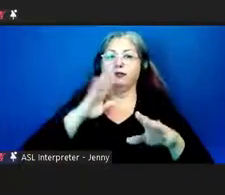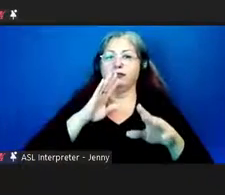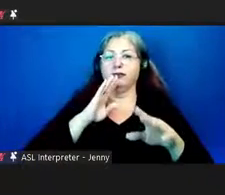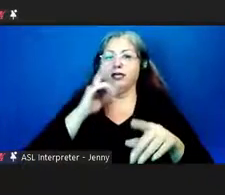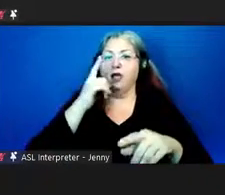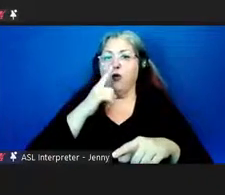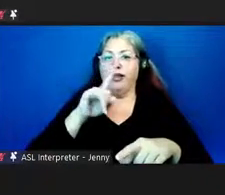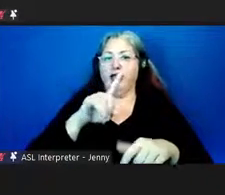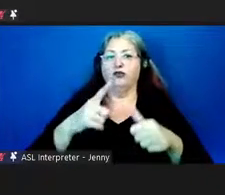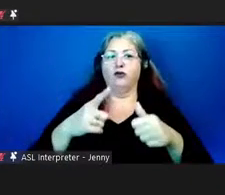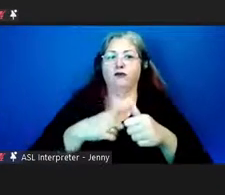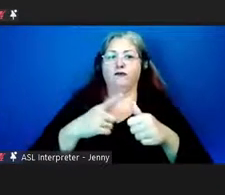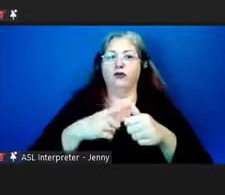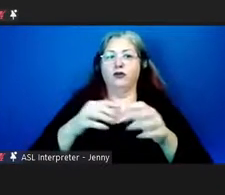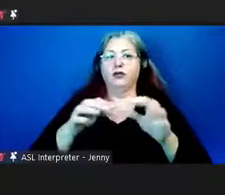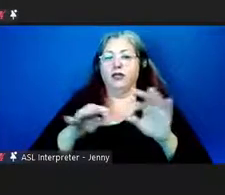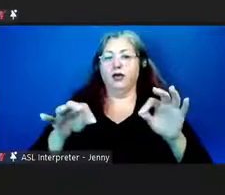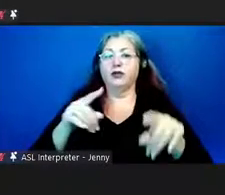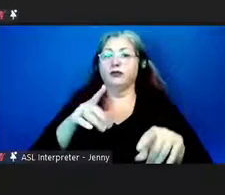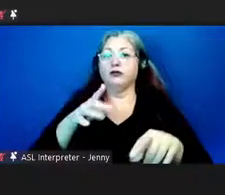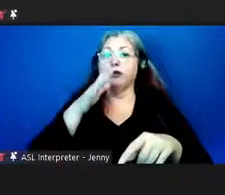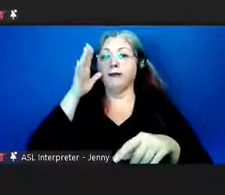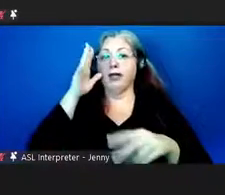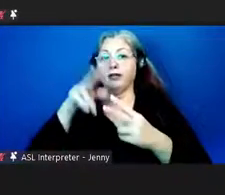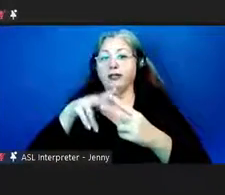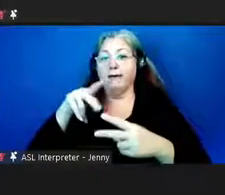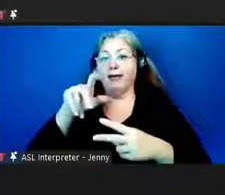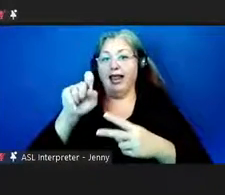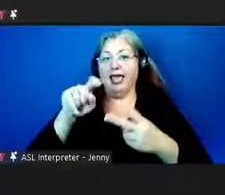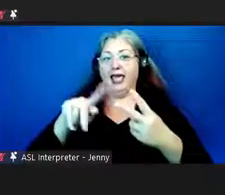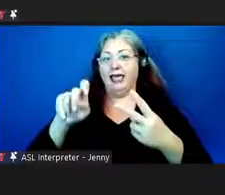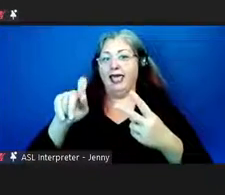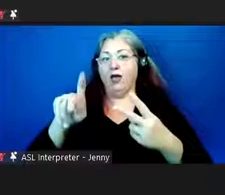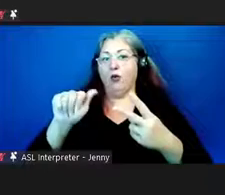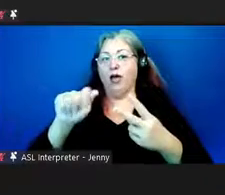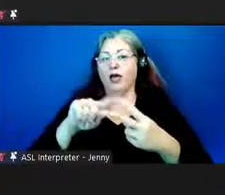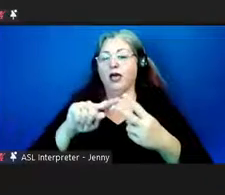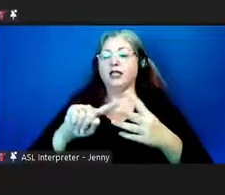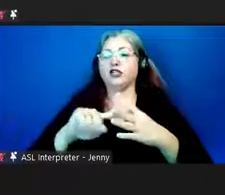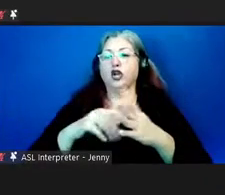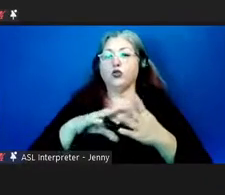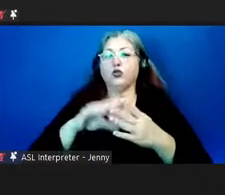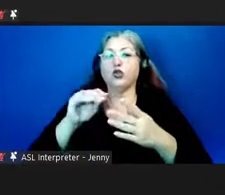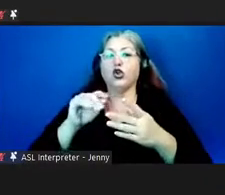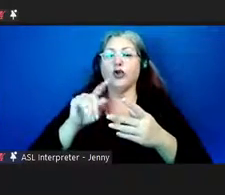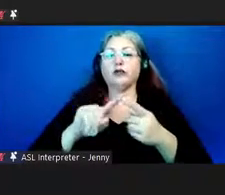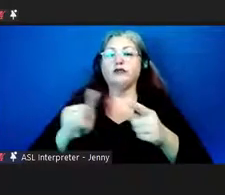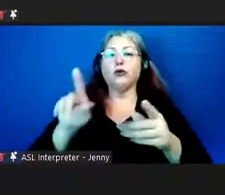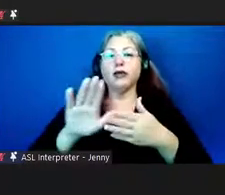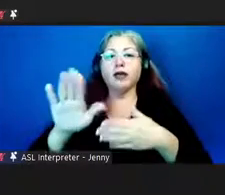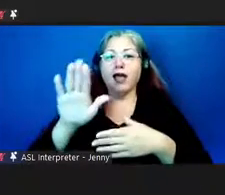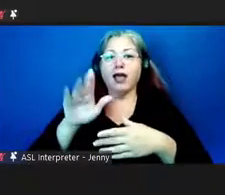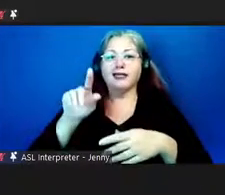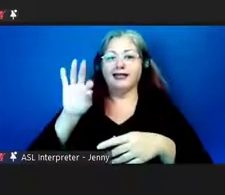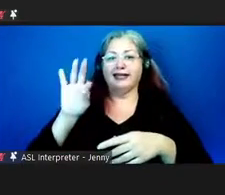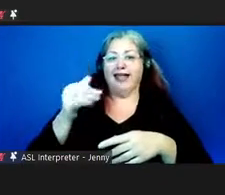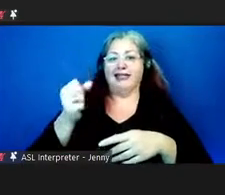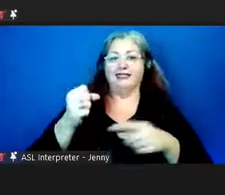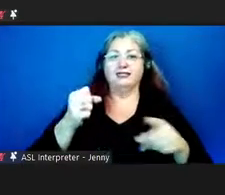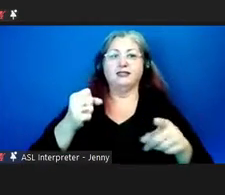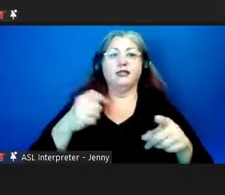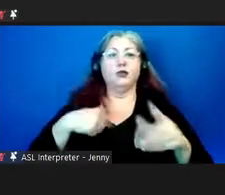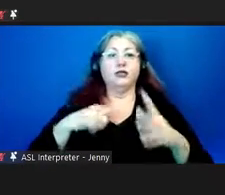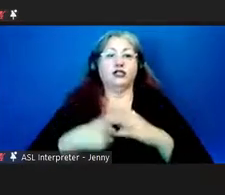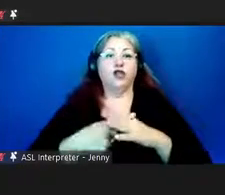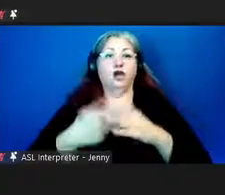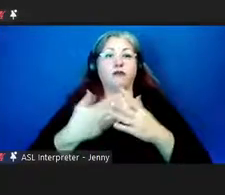Her parents, Pele and Keikoa, started learning Hawaiian in college in the 90s. When we started our